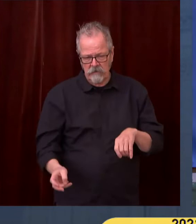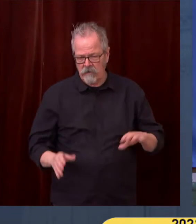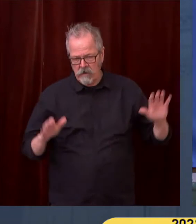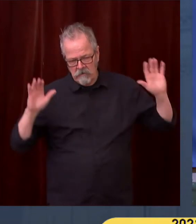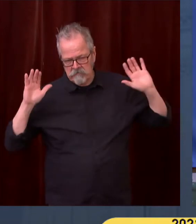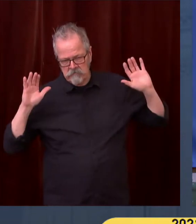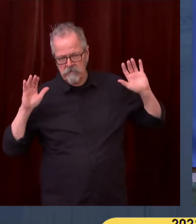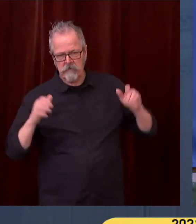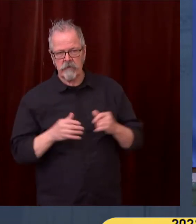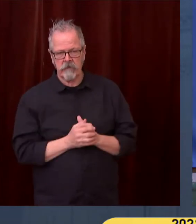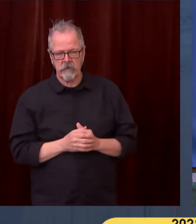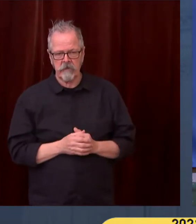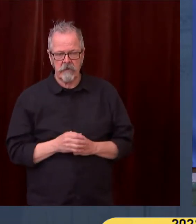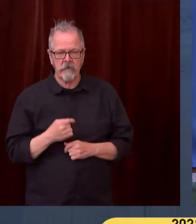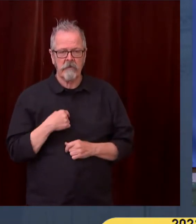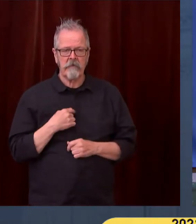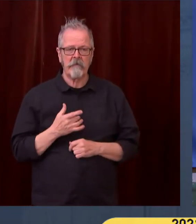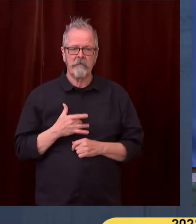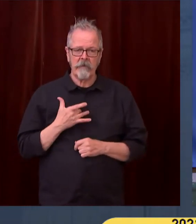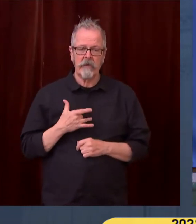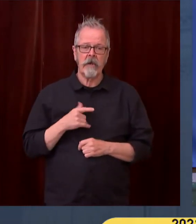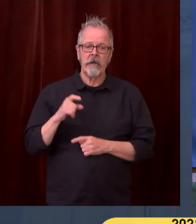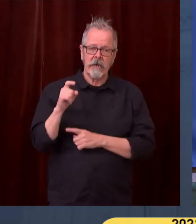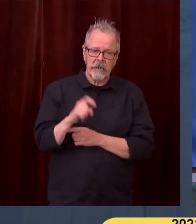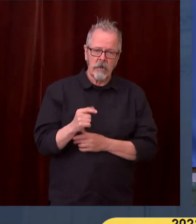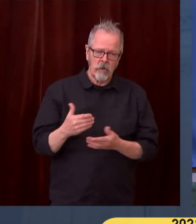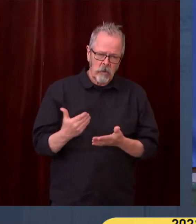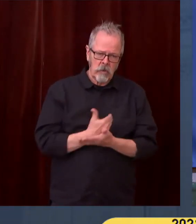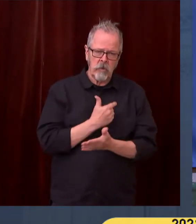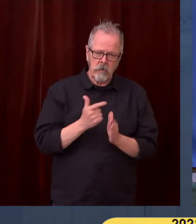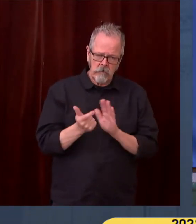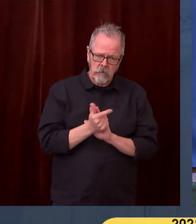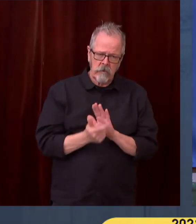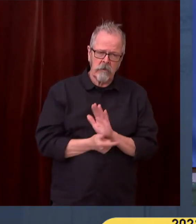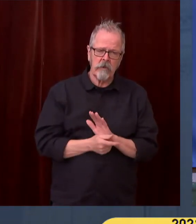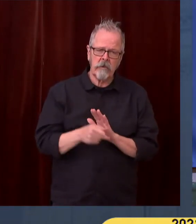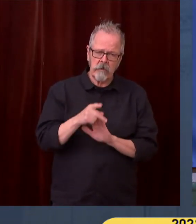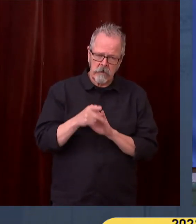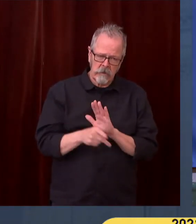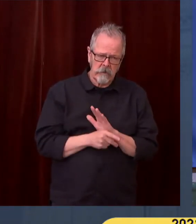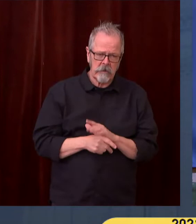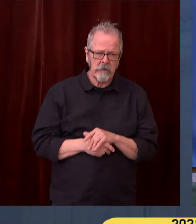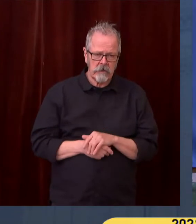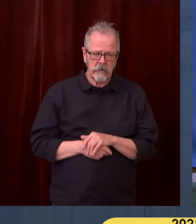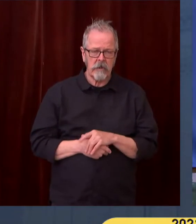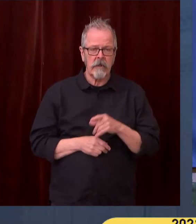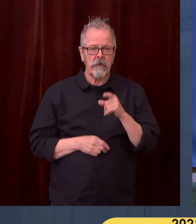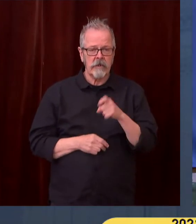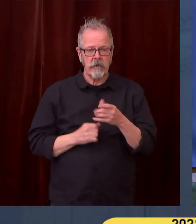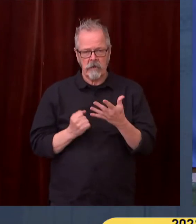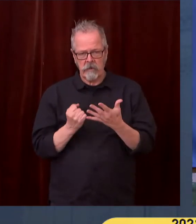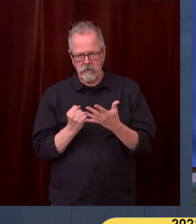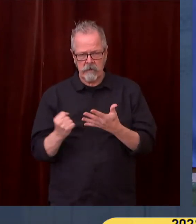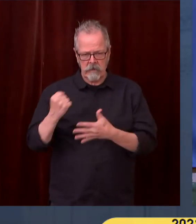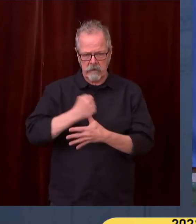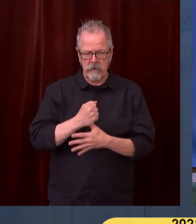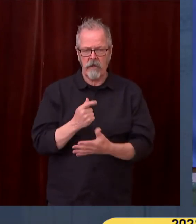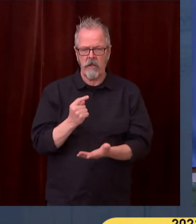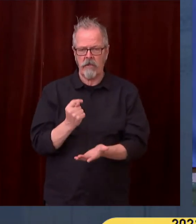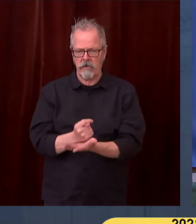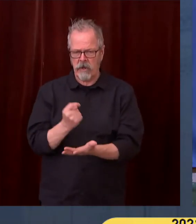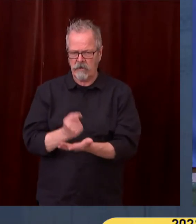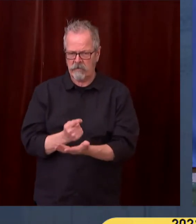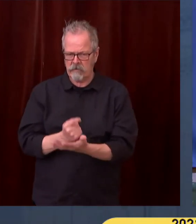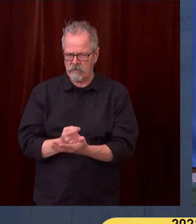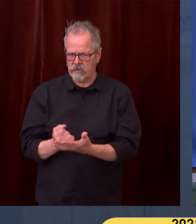drug problems that people have that get them into the therapy that they need because we know that ultimately that is what is most